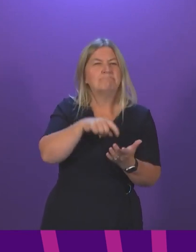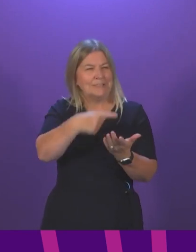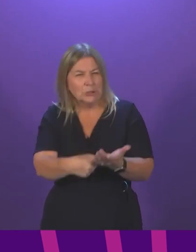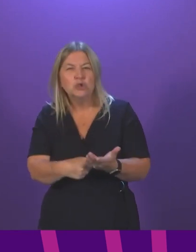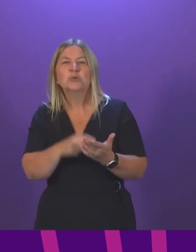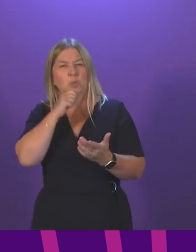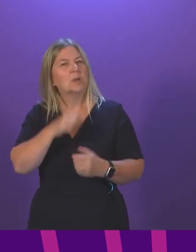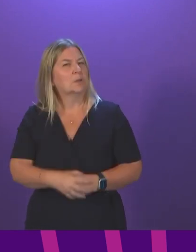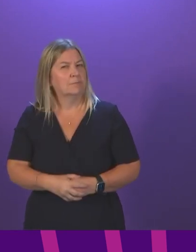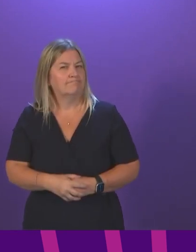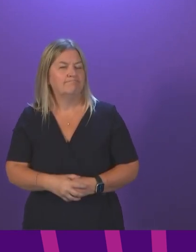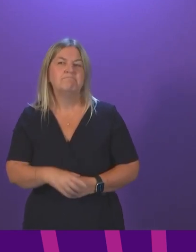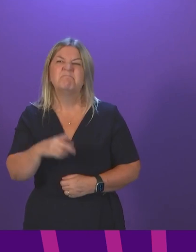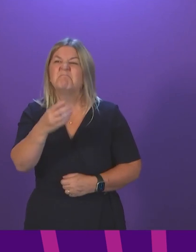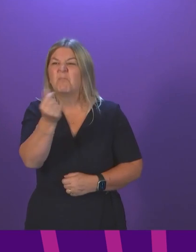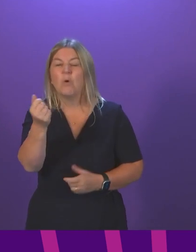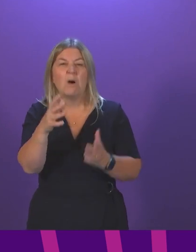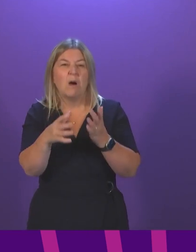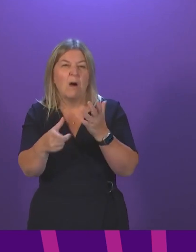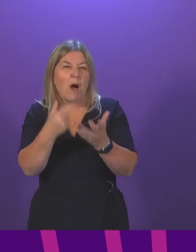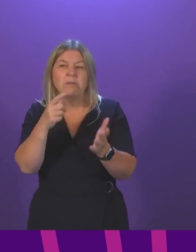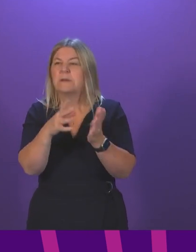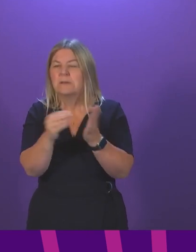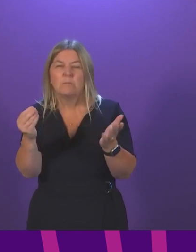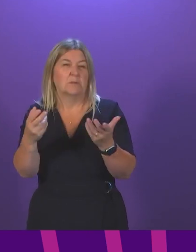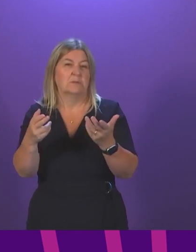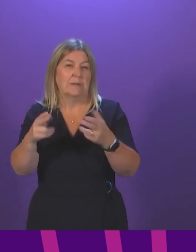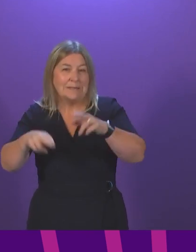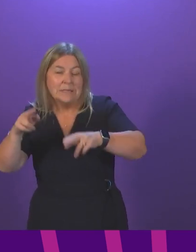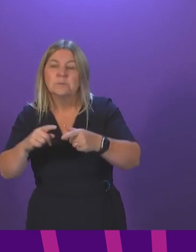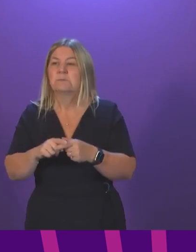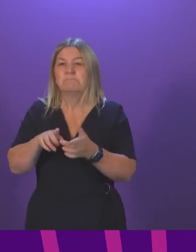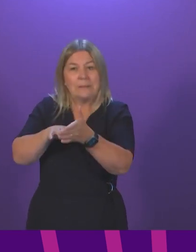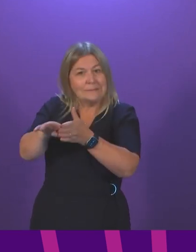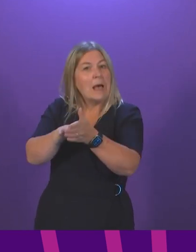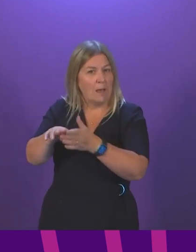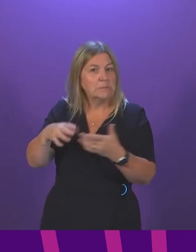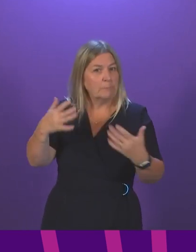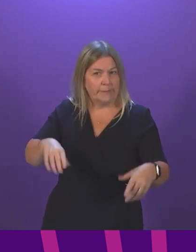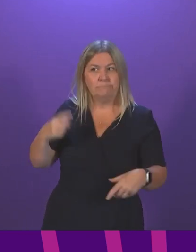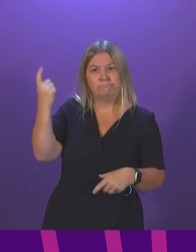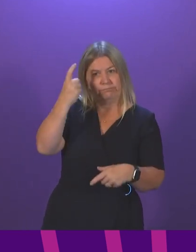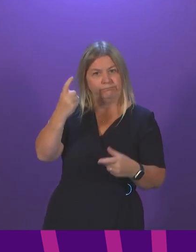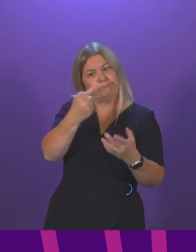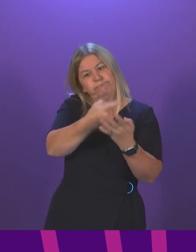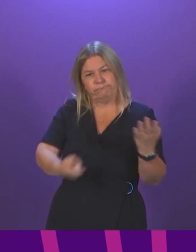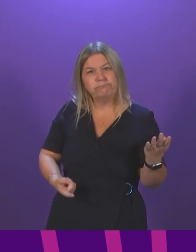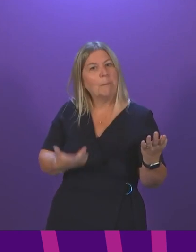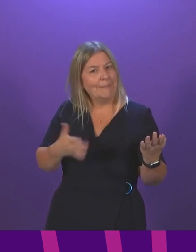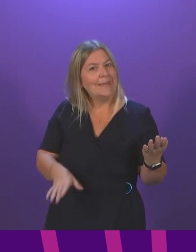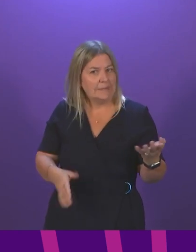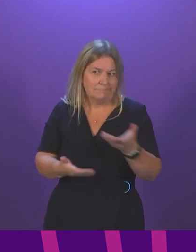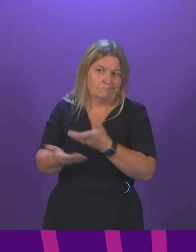considered around assessment and exams. But I do agree in principle that it is important that we have an appeals system that is accessible